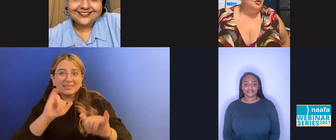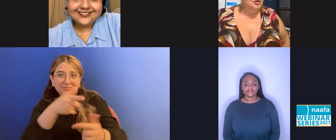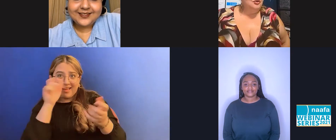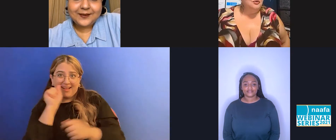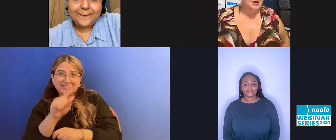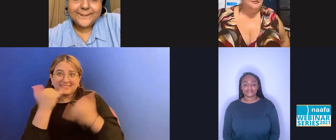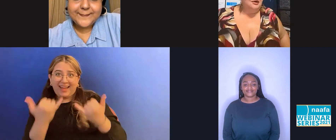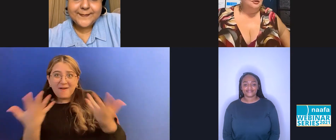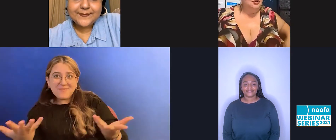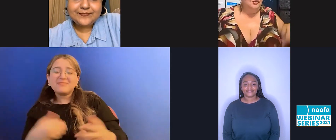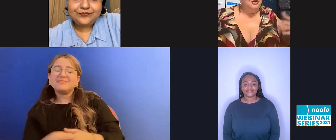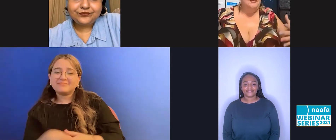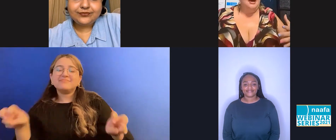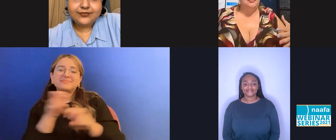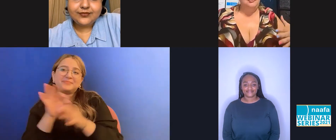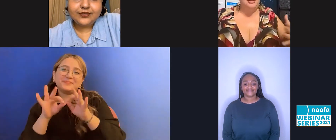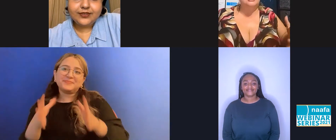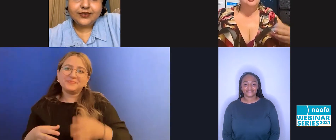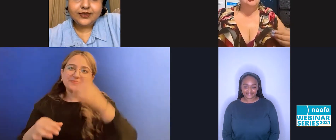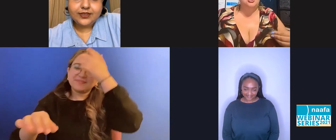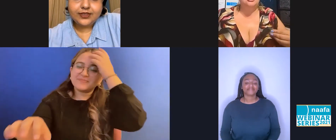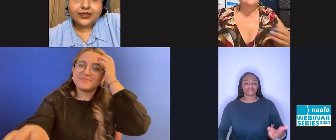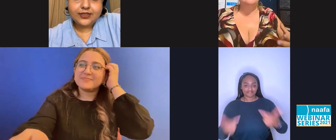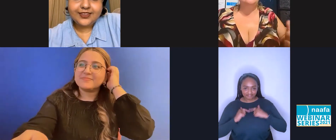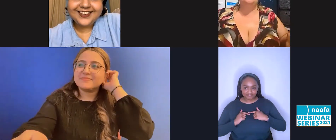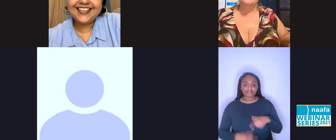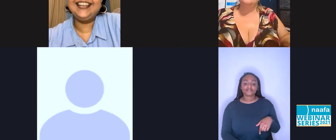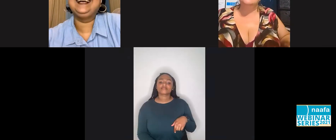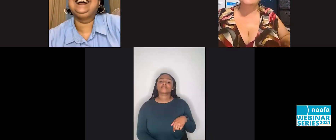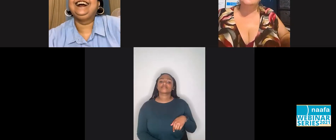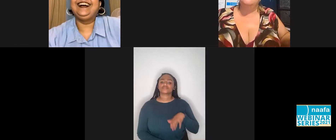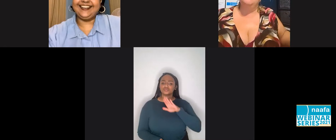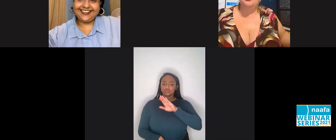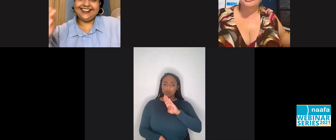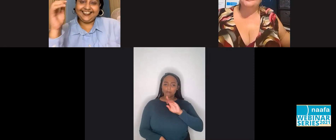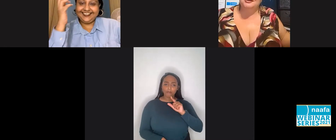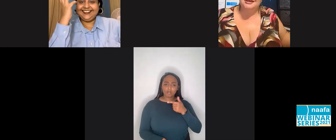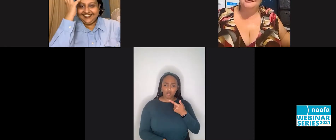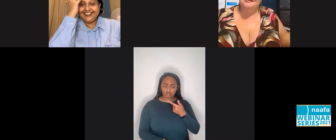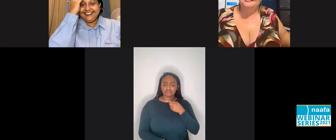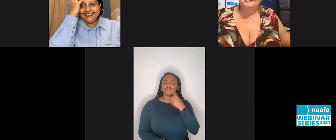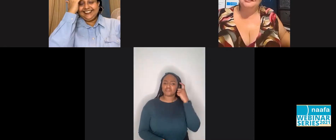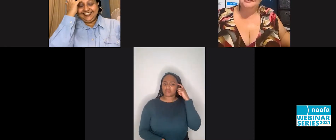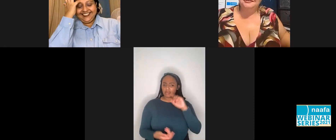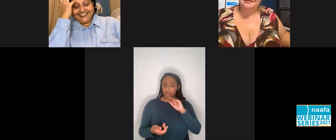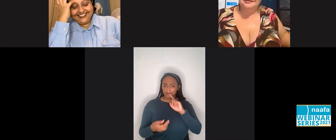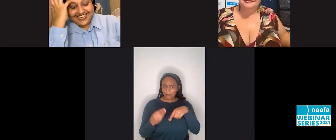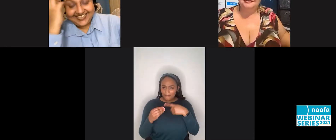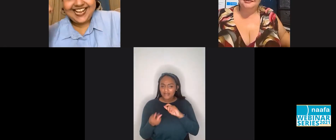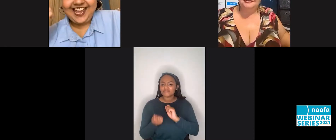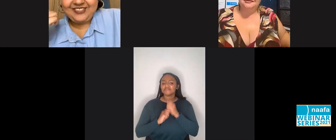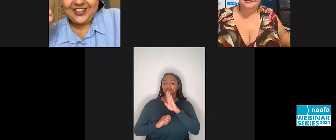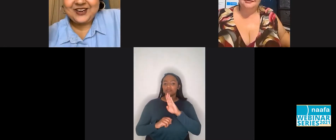Do you, um, do you think about rebranding your blog now that you are using different pronouns for yourself? Uh,